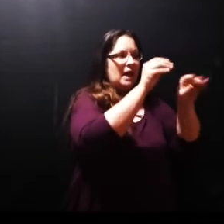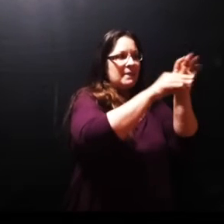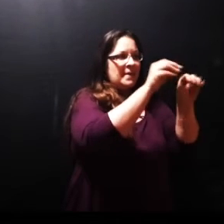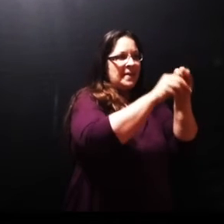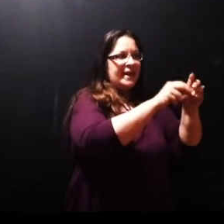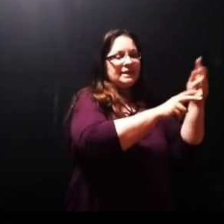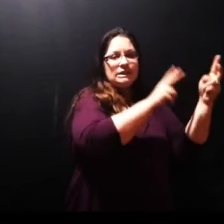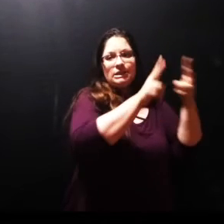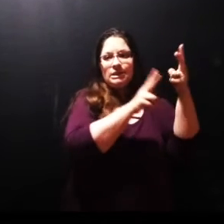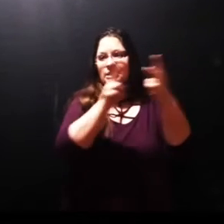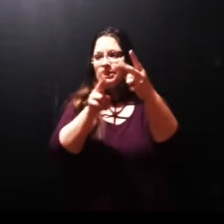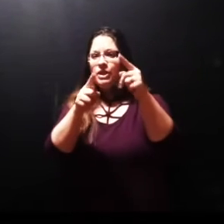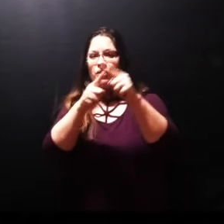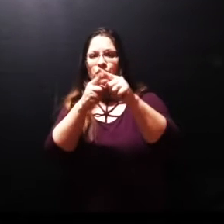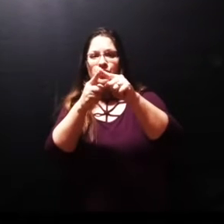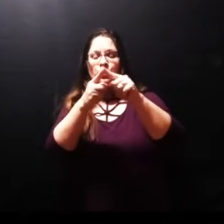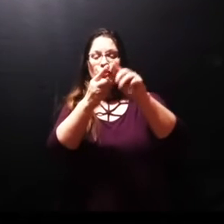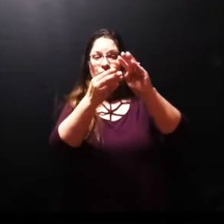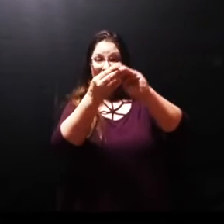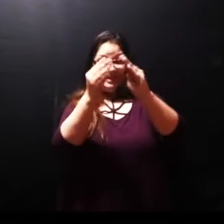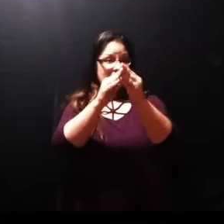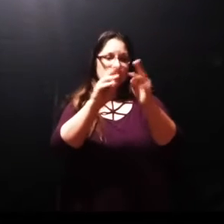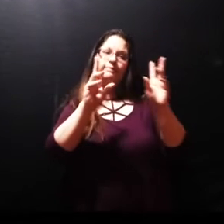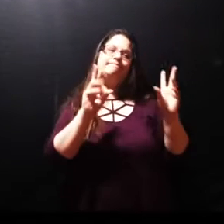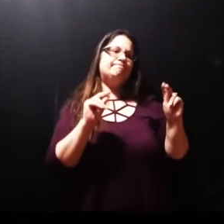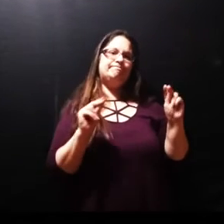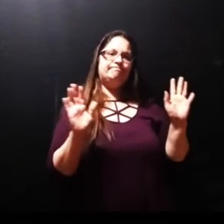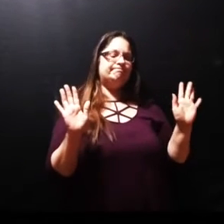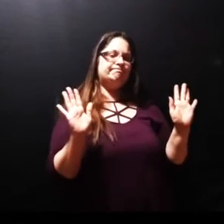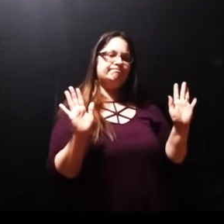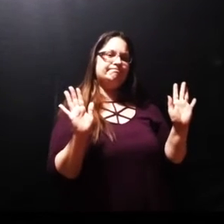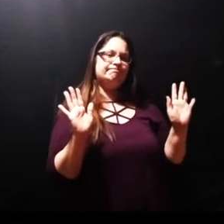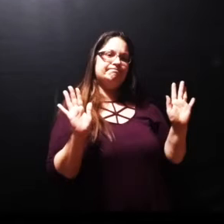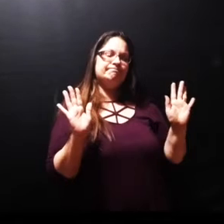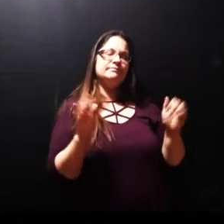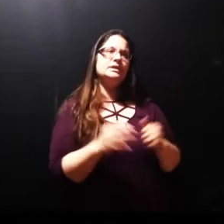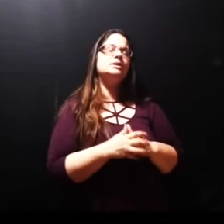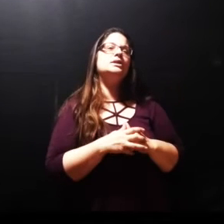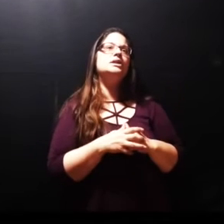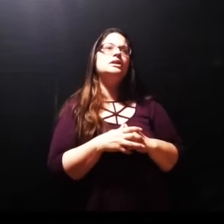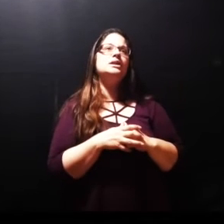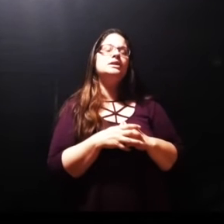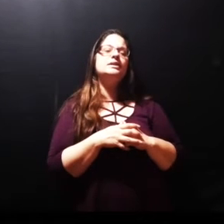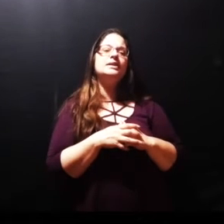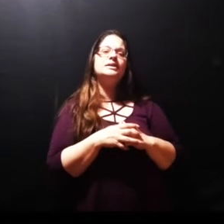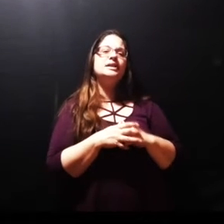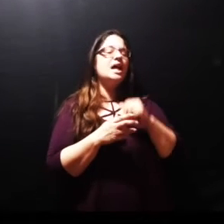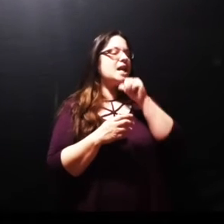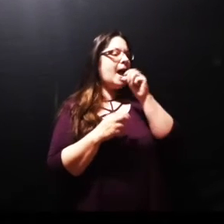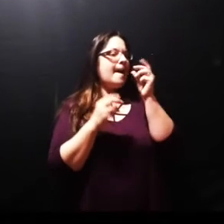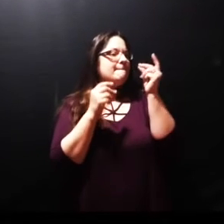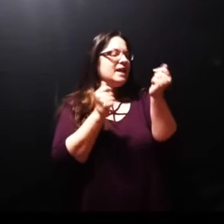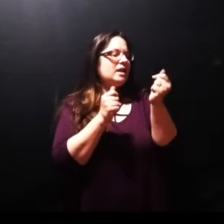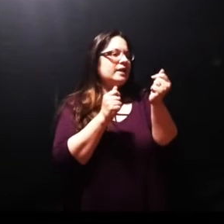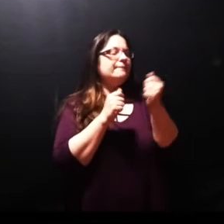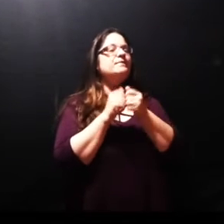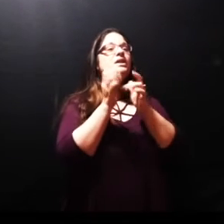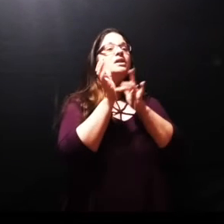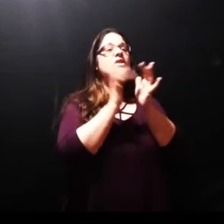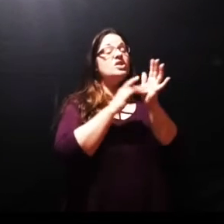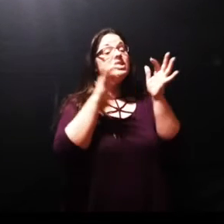he doesn't immediately leave his place of service and go on to Bethany in that moment